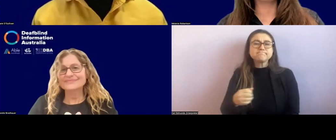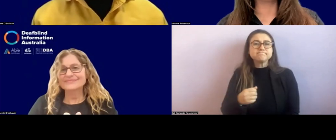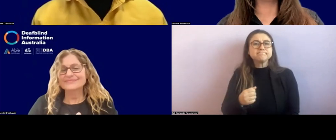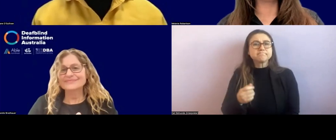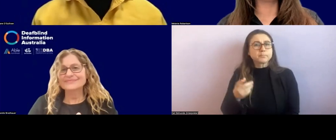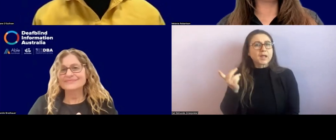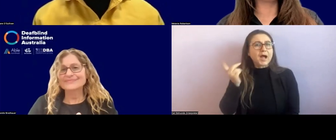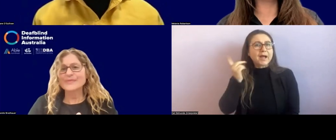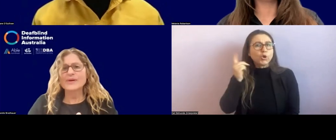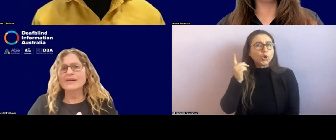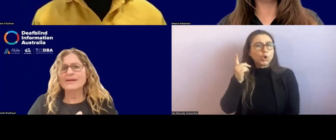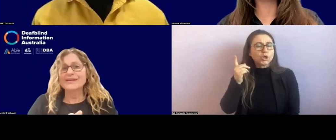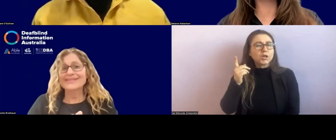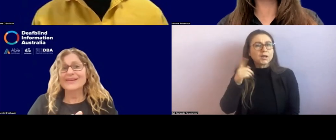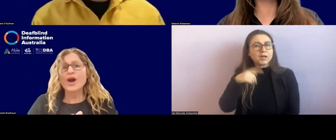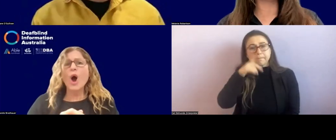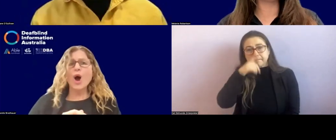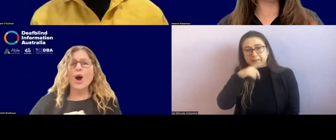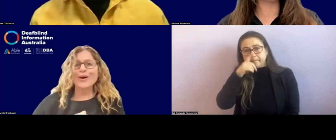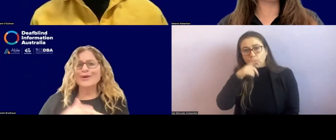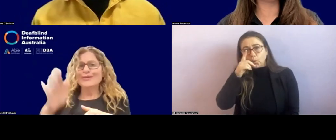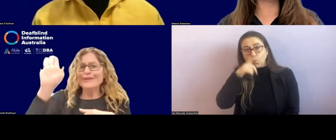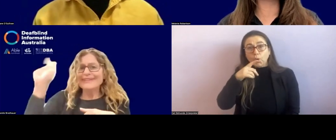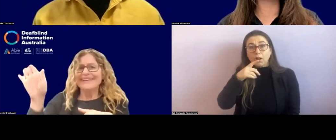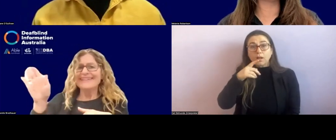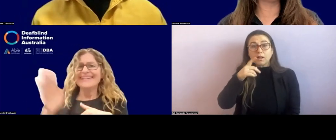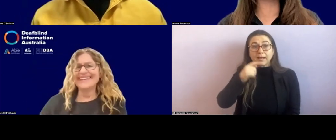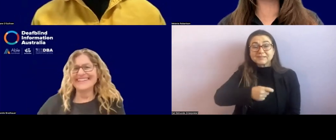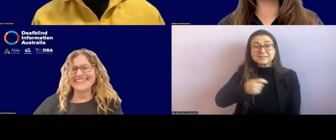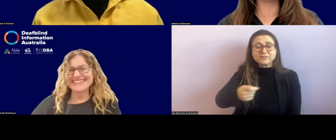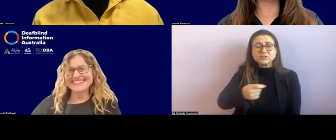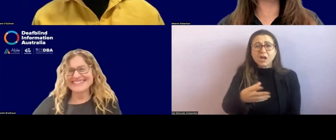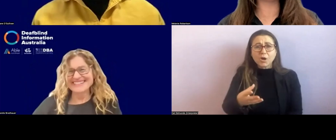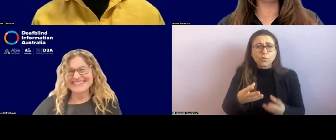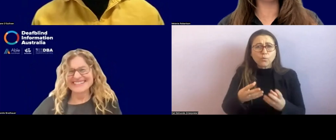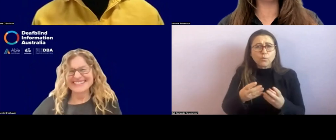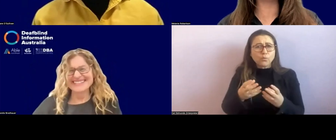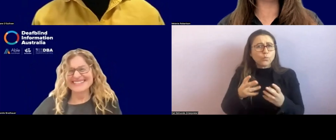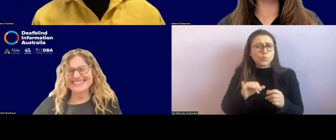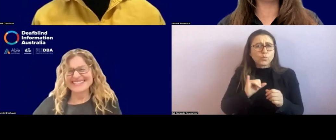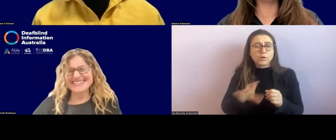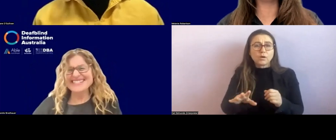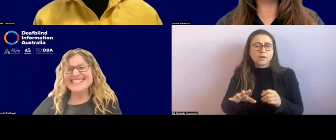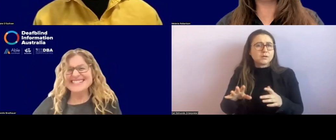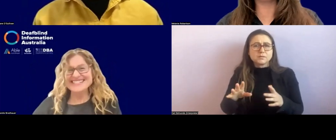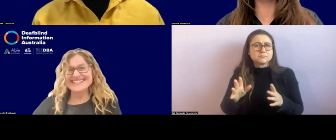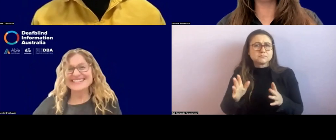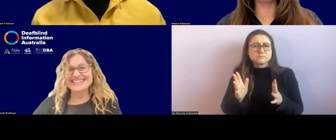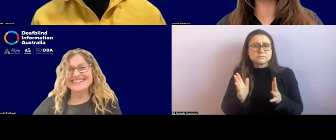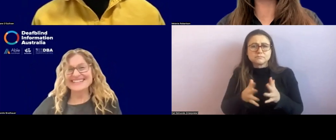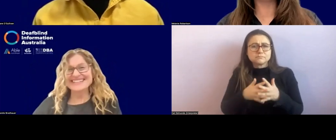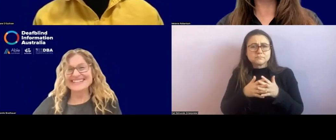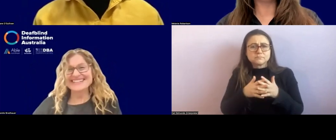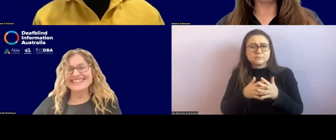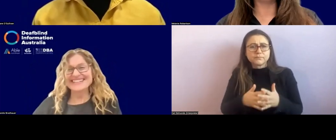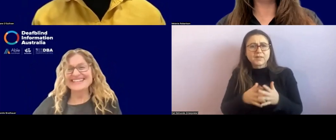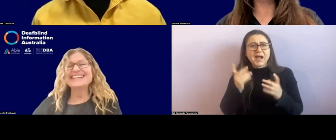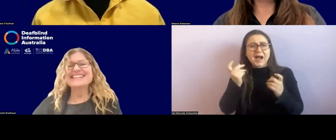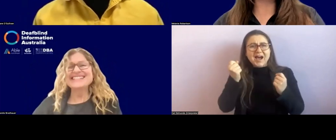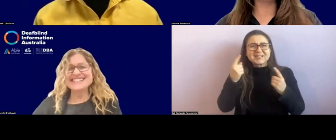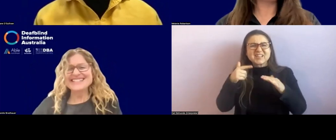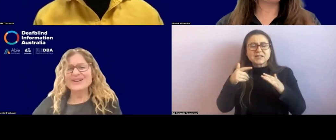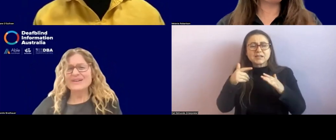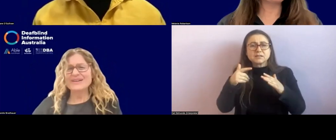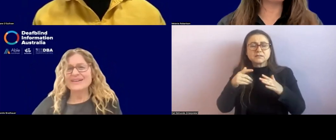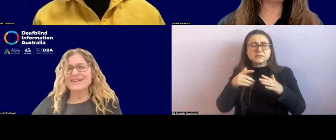training for people with CVIs, particularly navigating through depth and yeah. understanding depth, um,